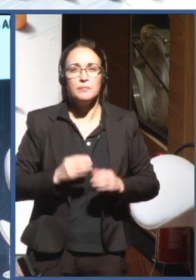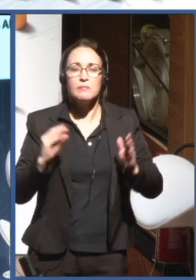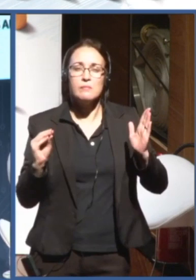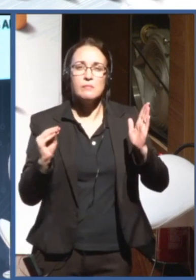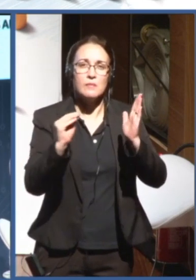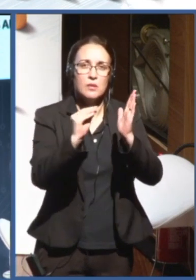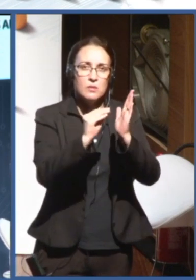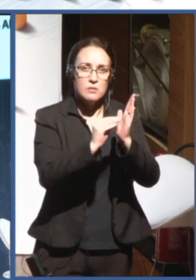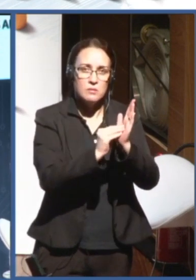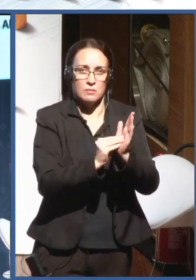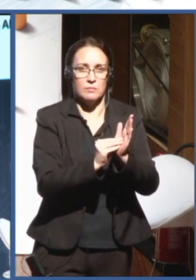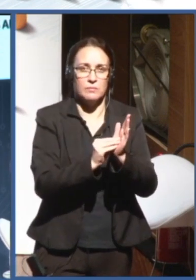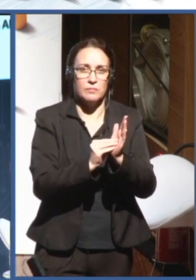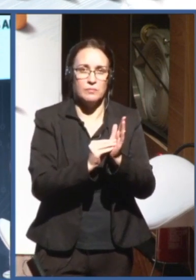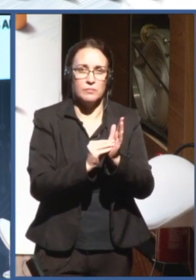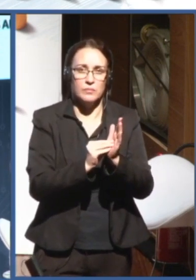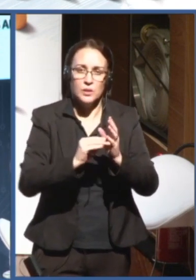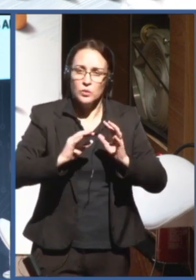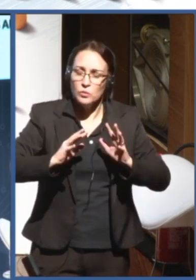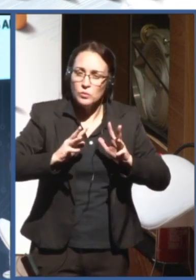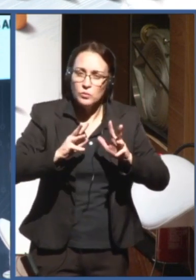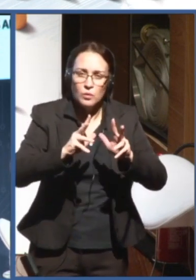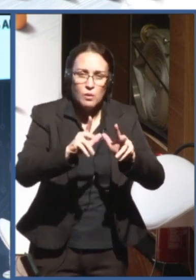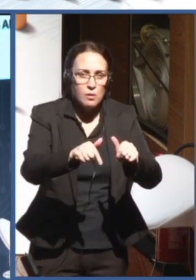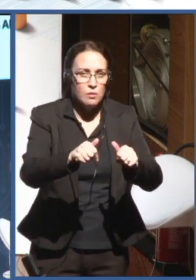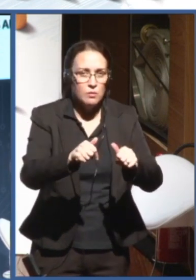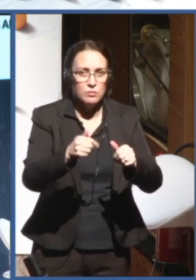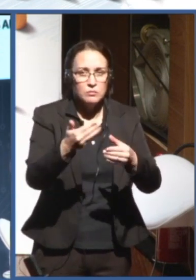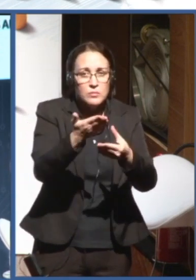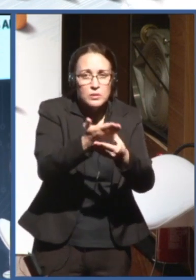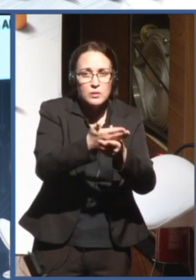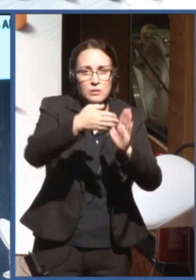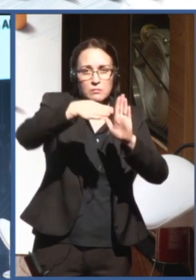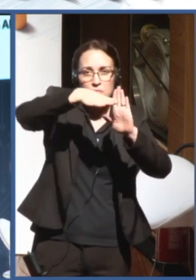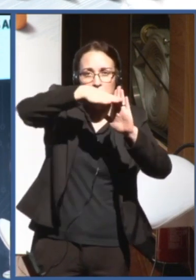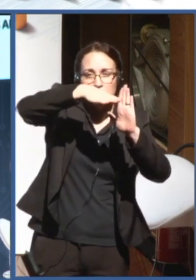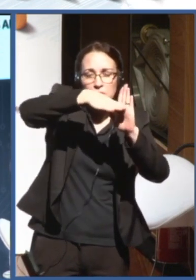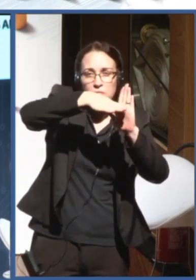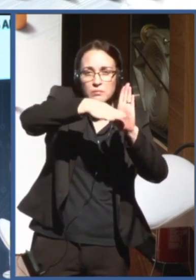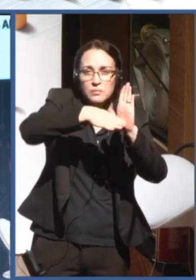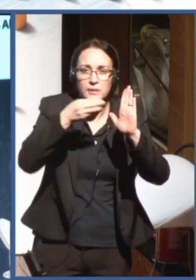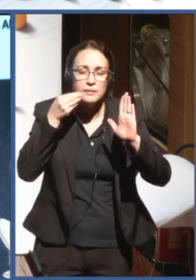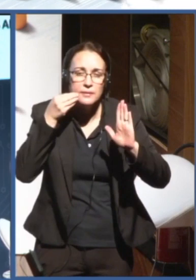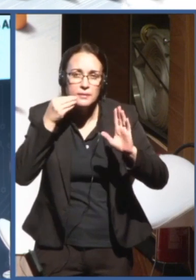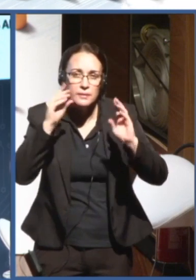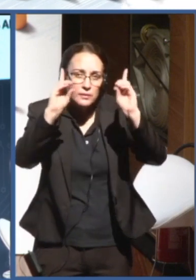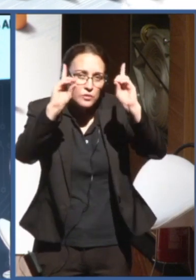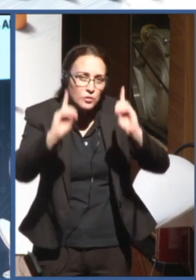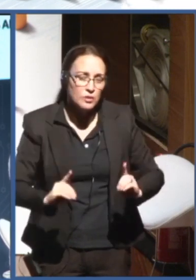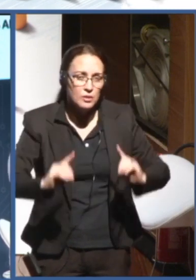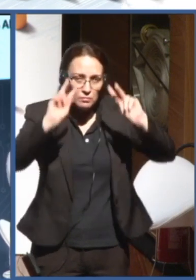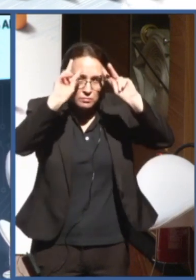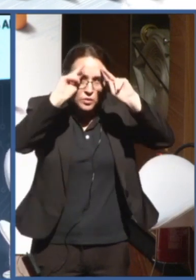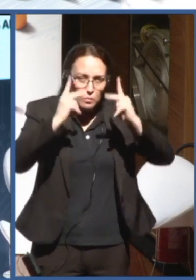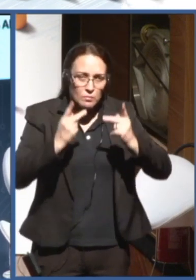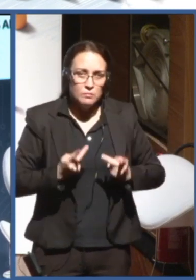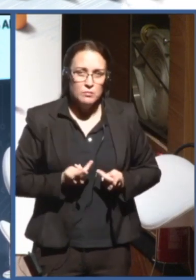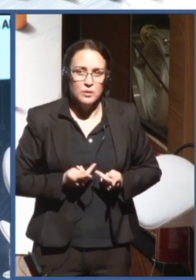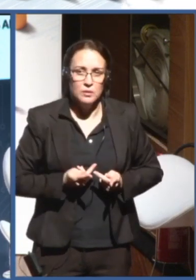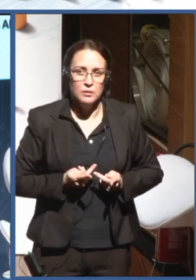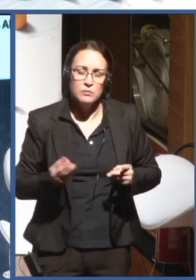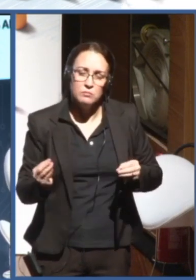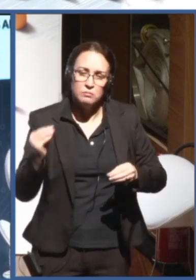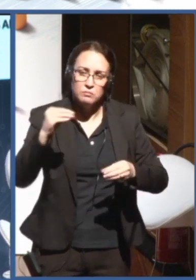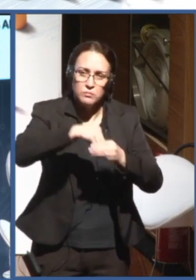the whole process, trying to mainstream human rights through the whole process, through the whole company's